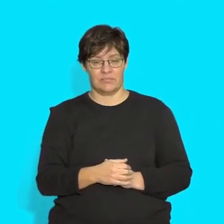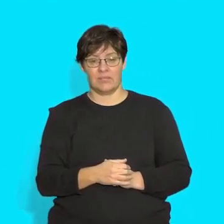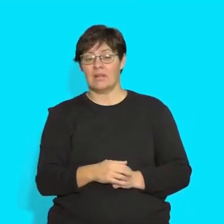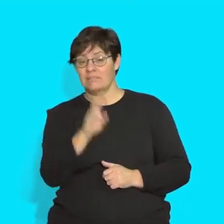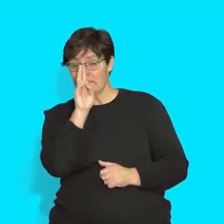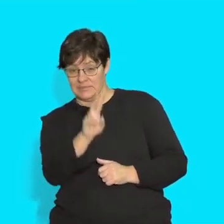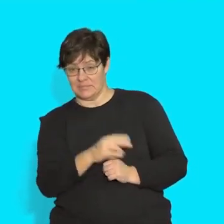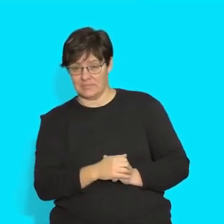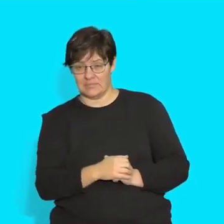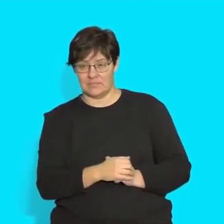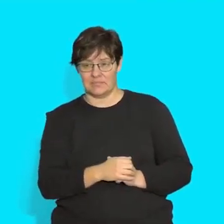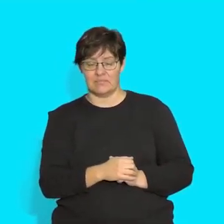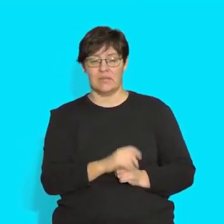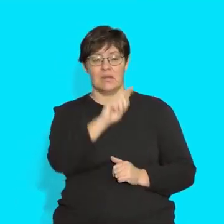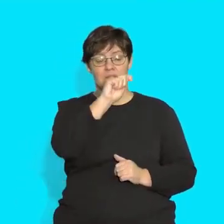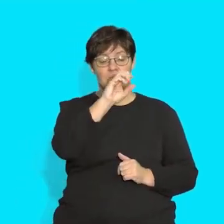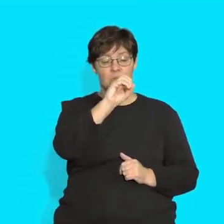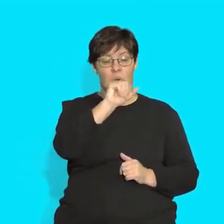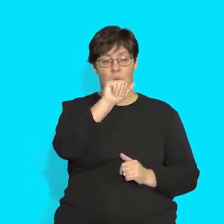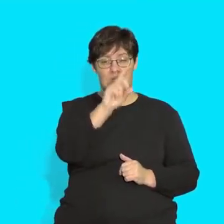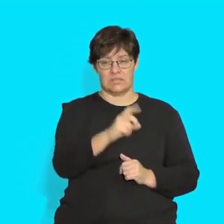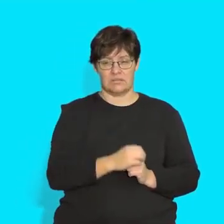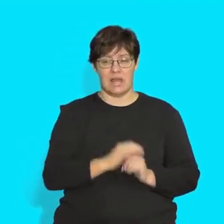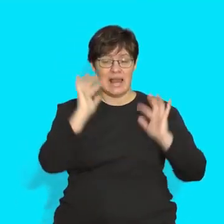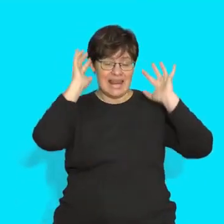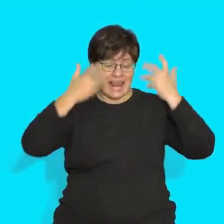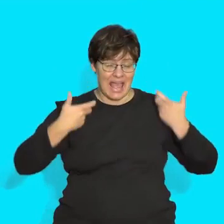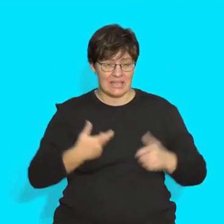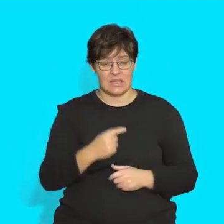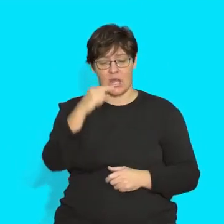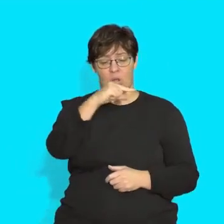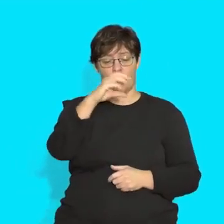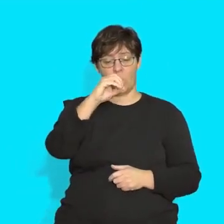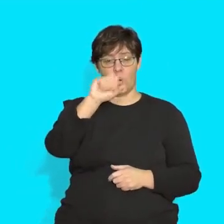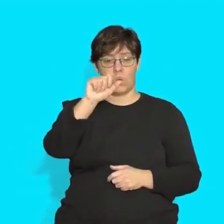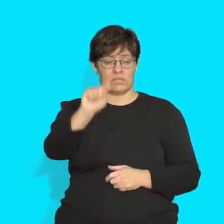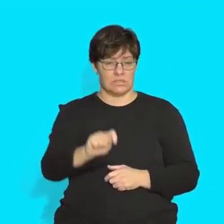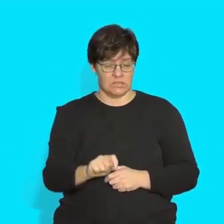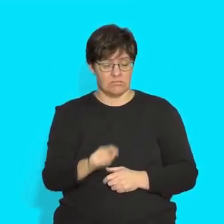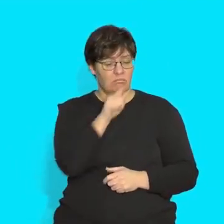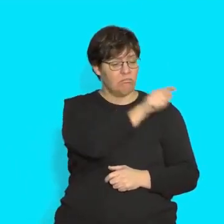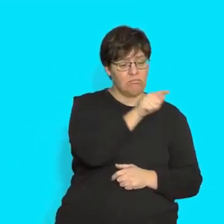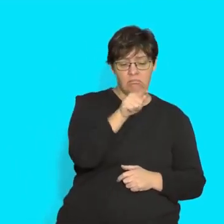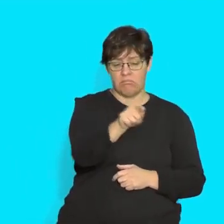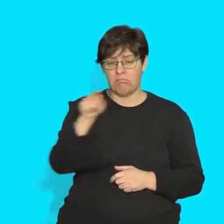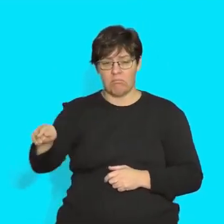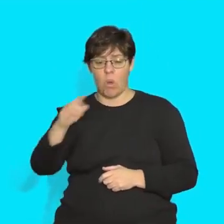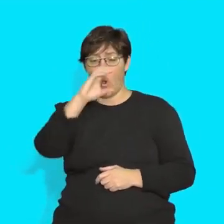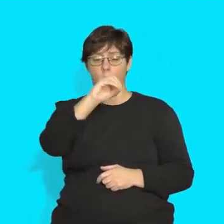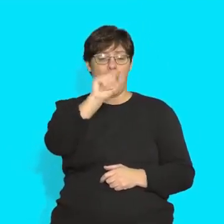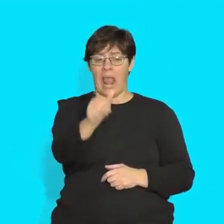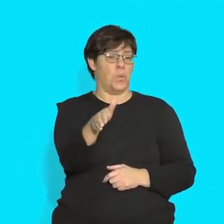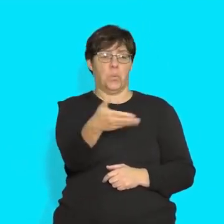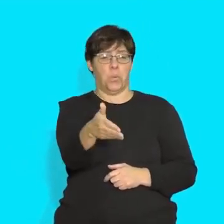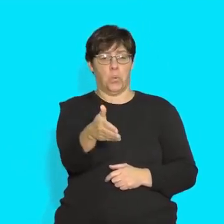Toad, lion, goat Which animal doesn't have an OA